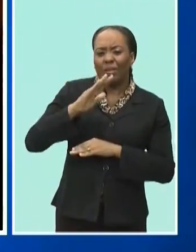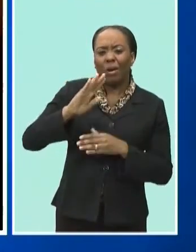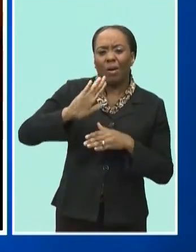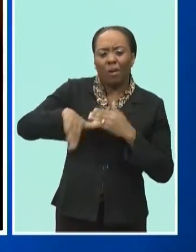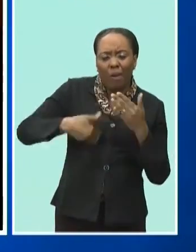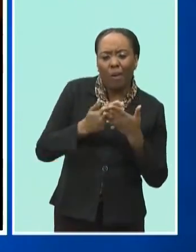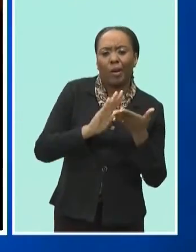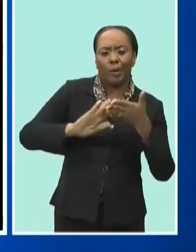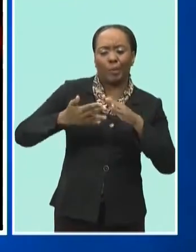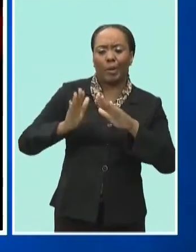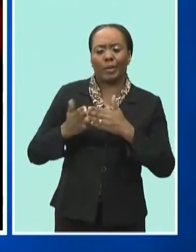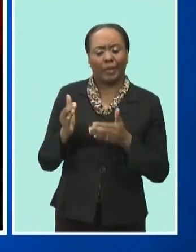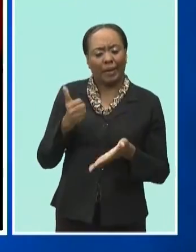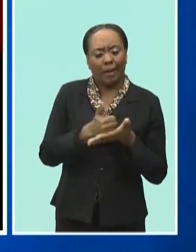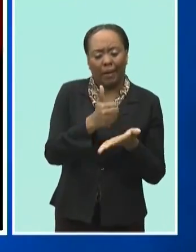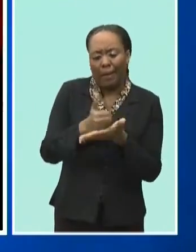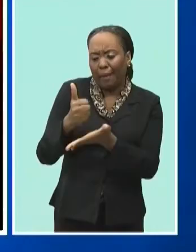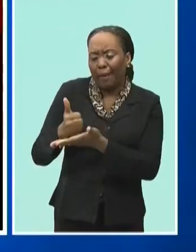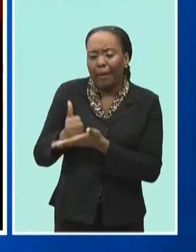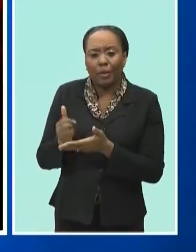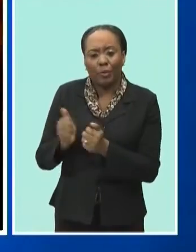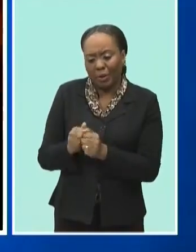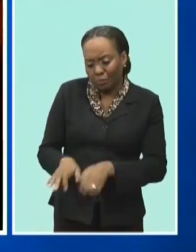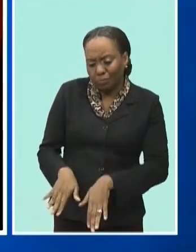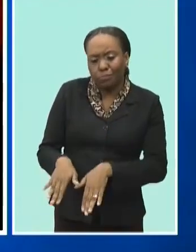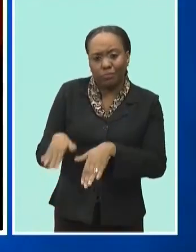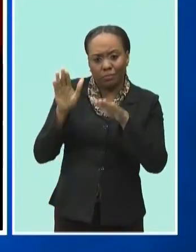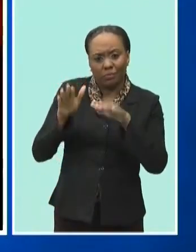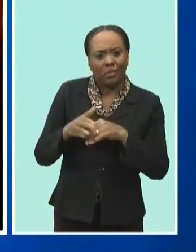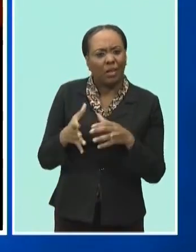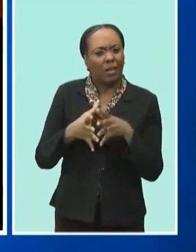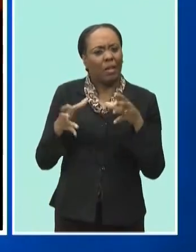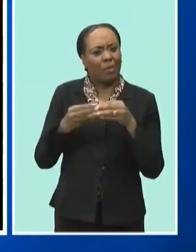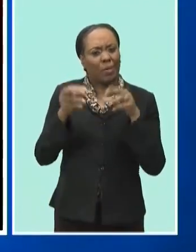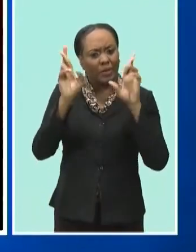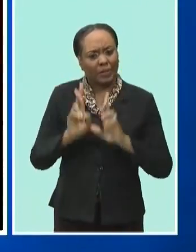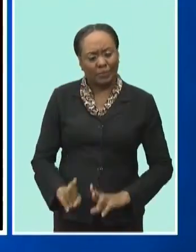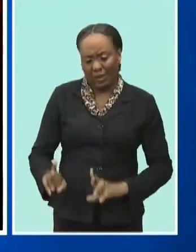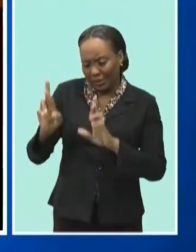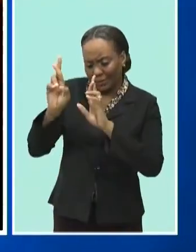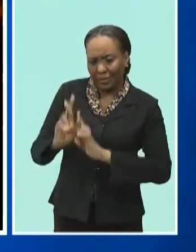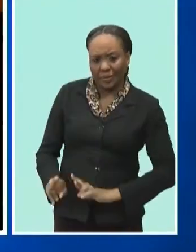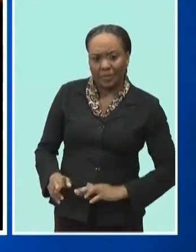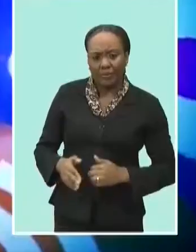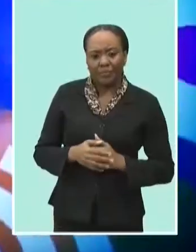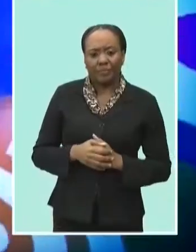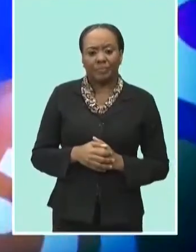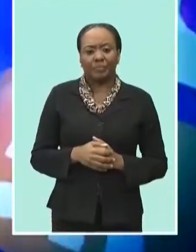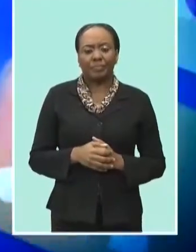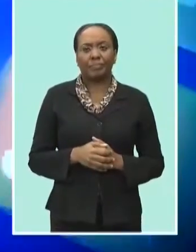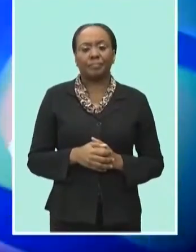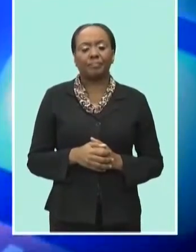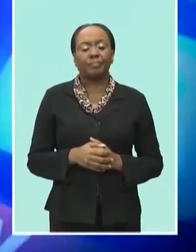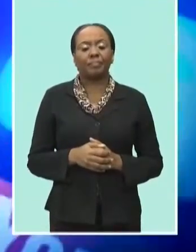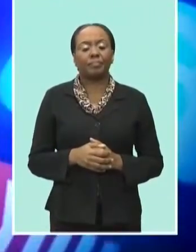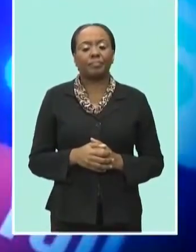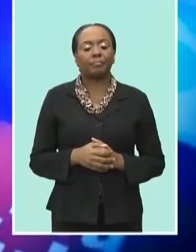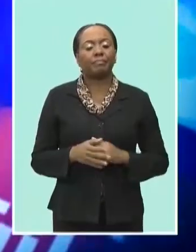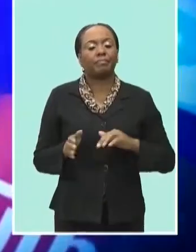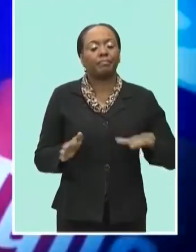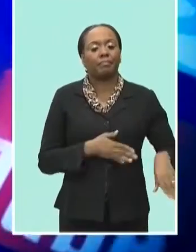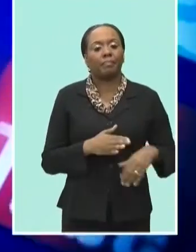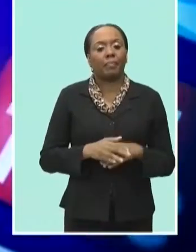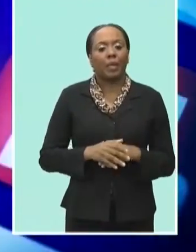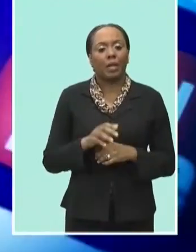was involved in raising children and there was much more respect for elders going around. Now over to